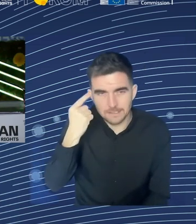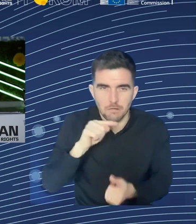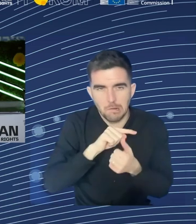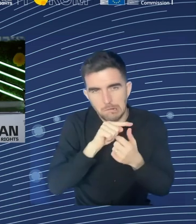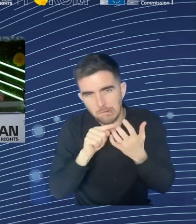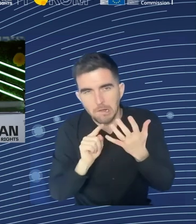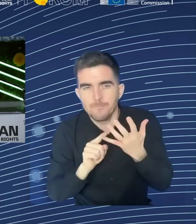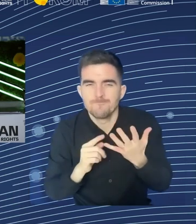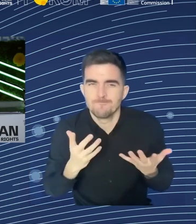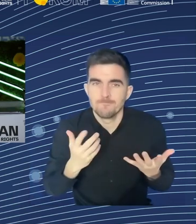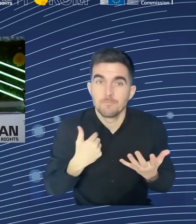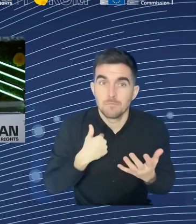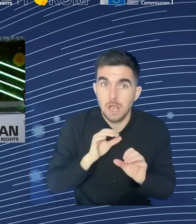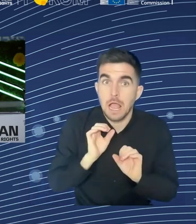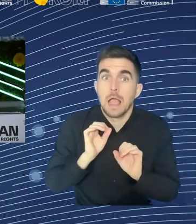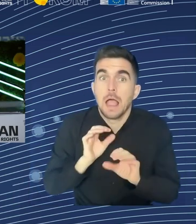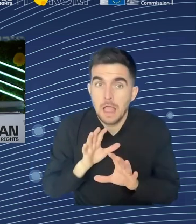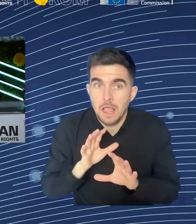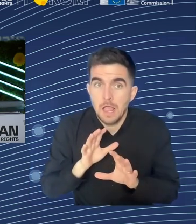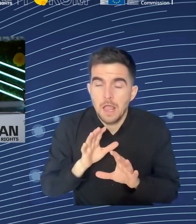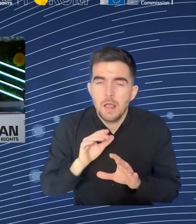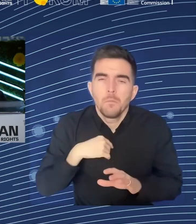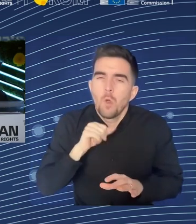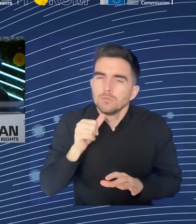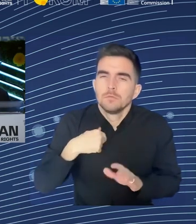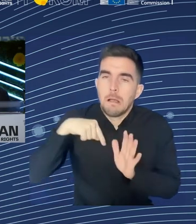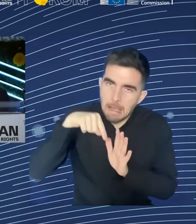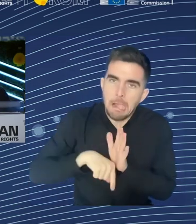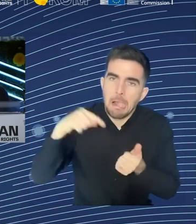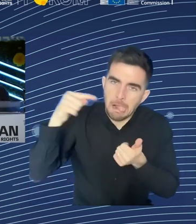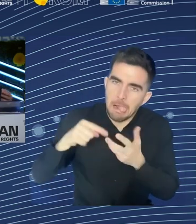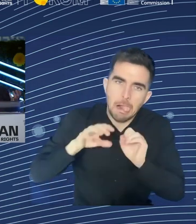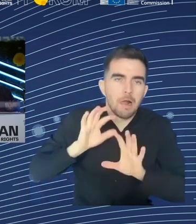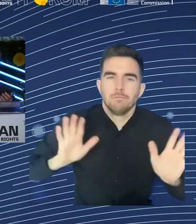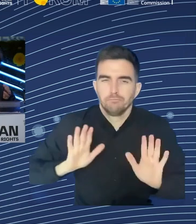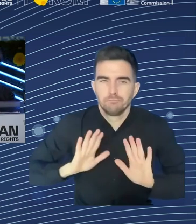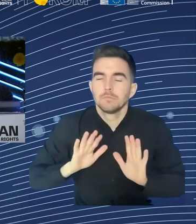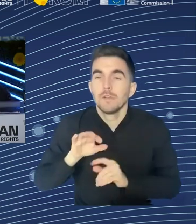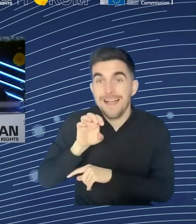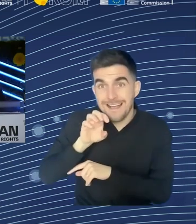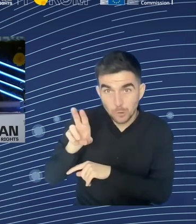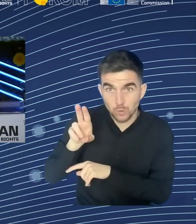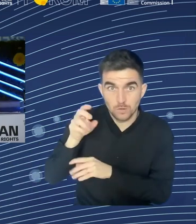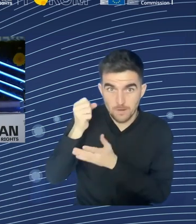together ESF Plus Recovery Resilience Facility Just Transition Fund for up to